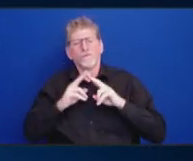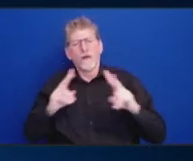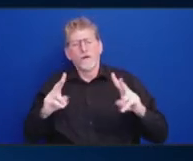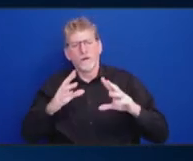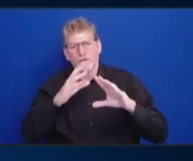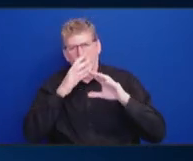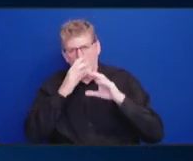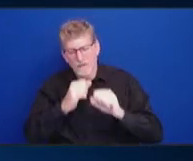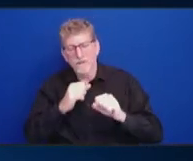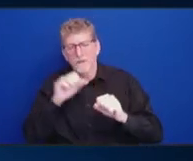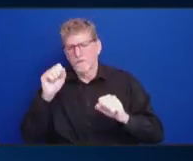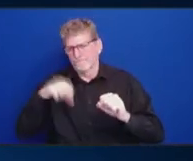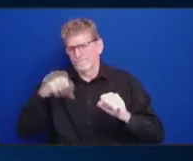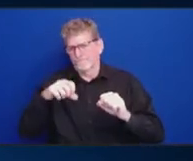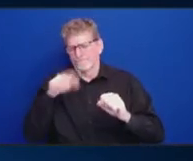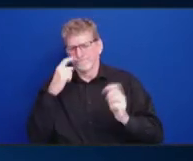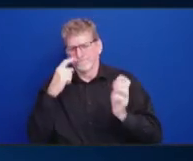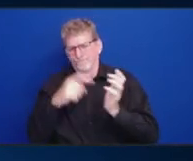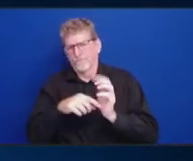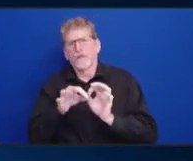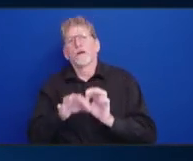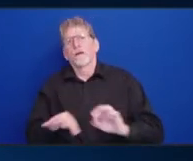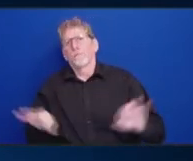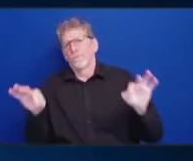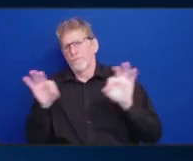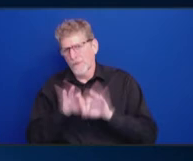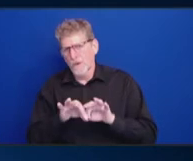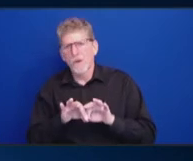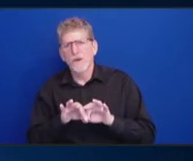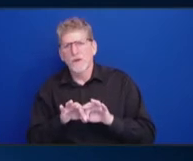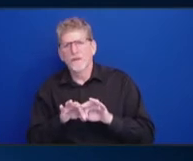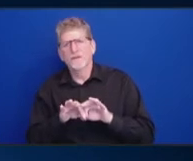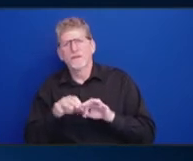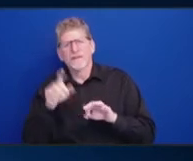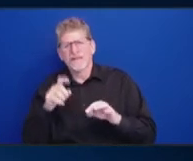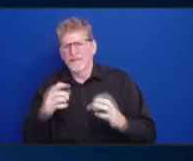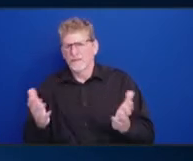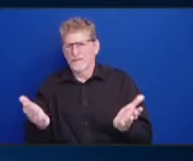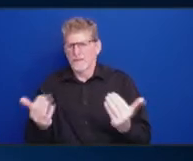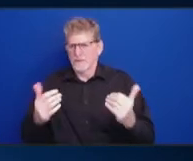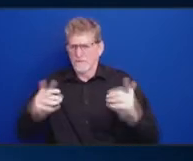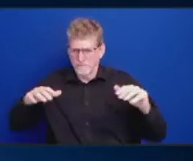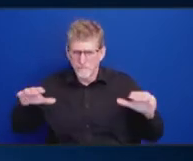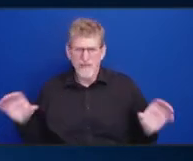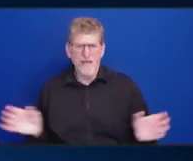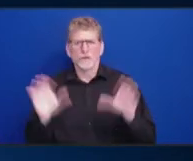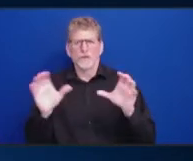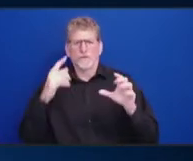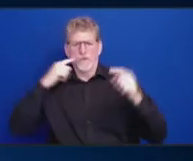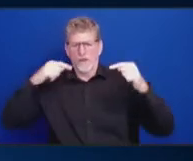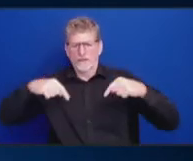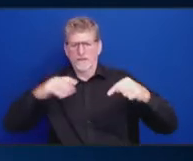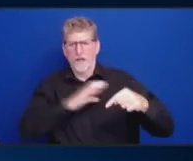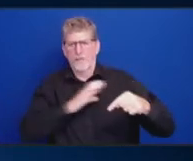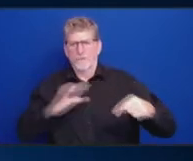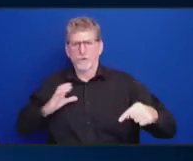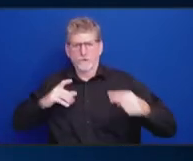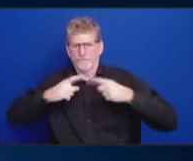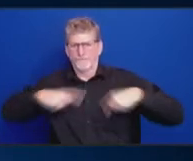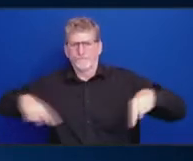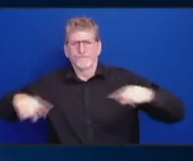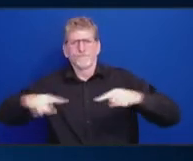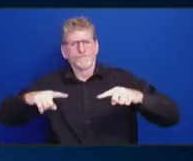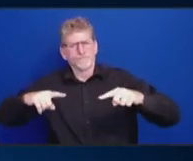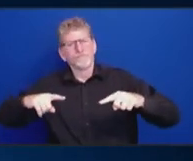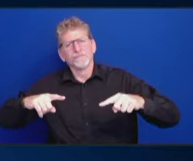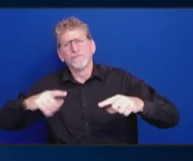is a call to action for this commission. Thank you to all of the people that participated in putting